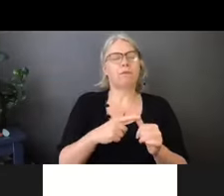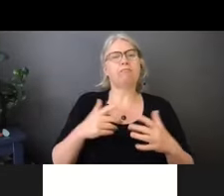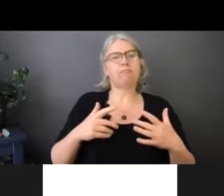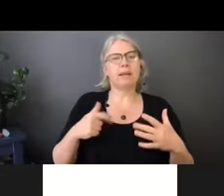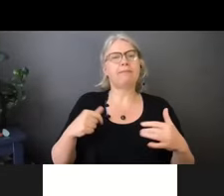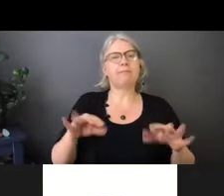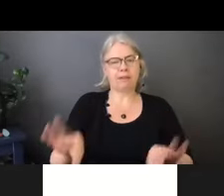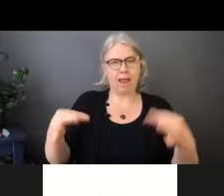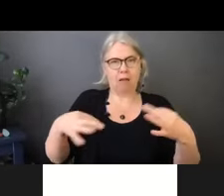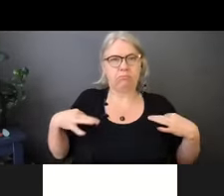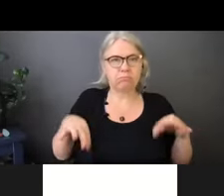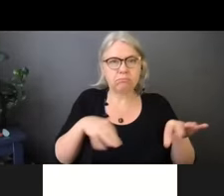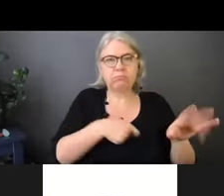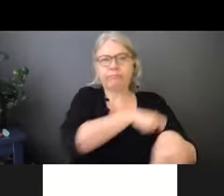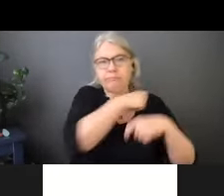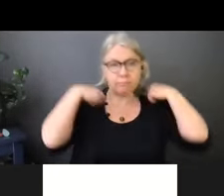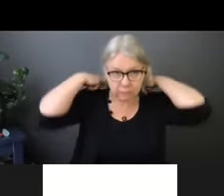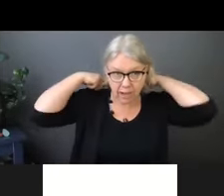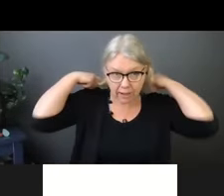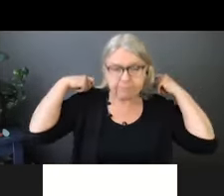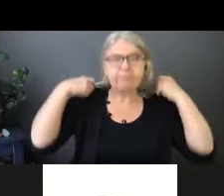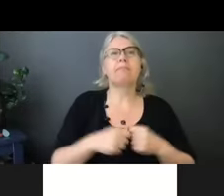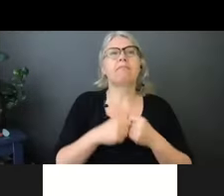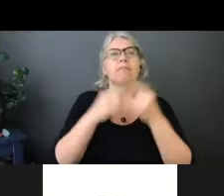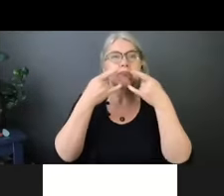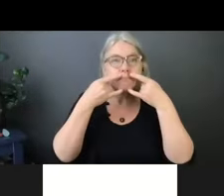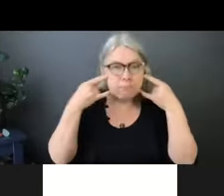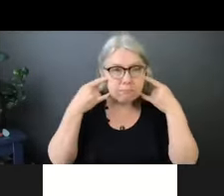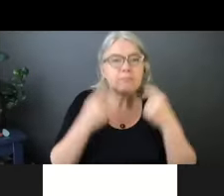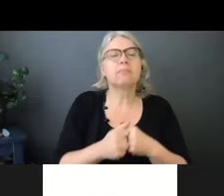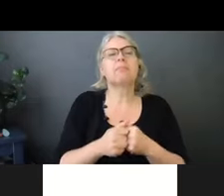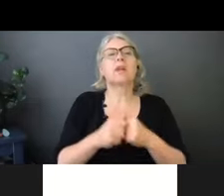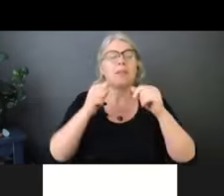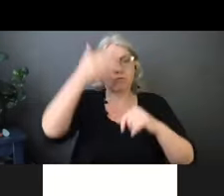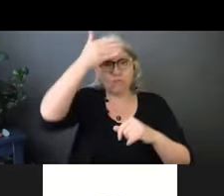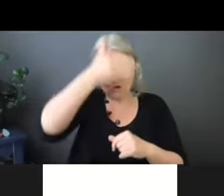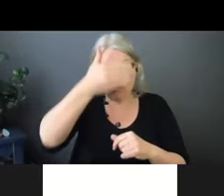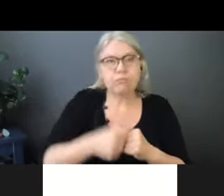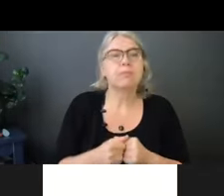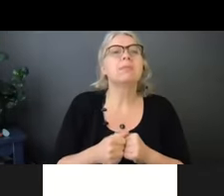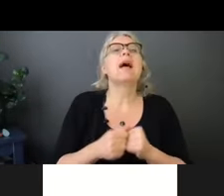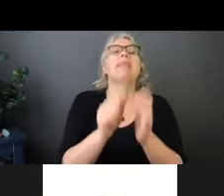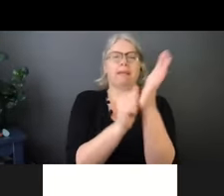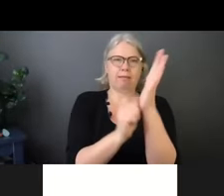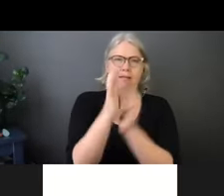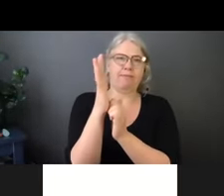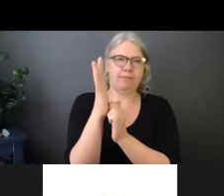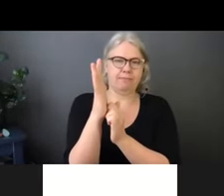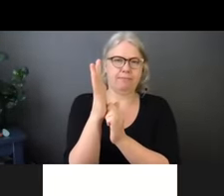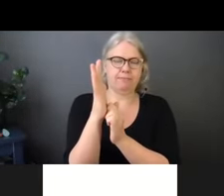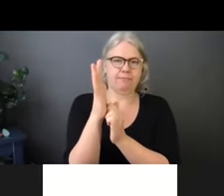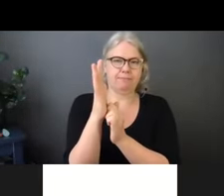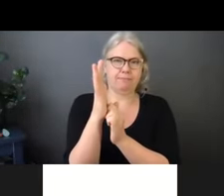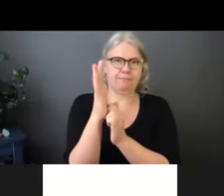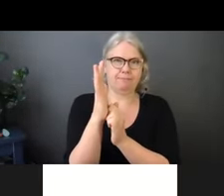Then you put on your mask. Then you put on your goggles. Then you put on your gloves. You're going to